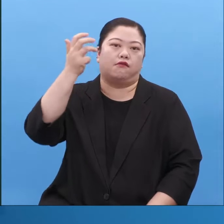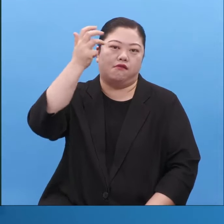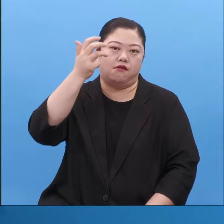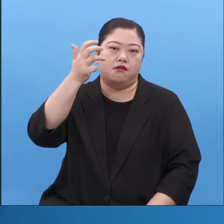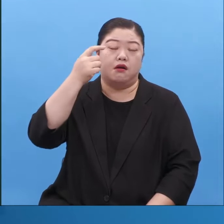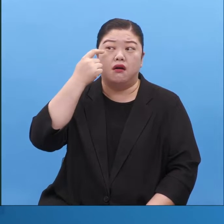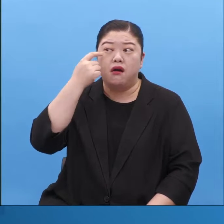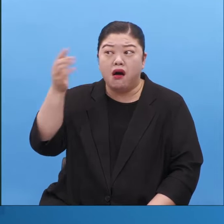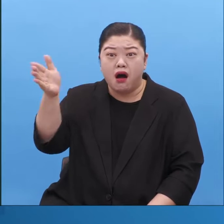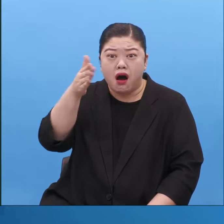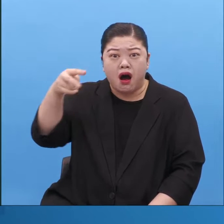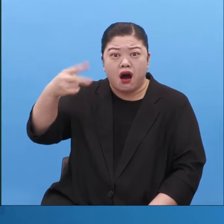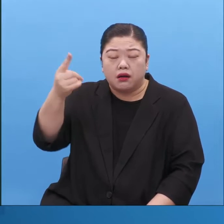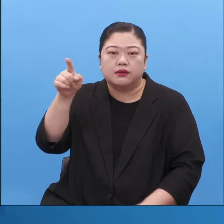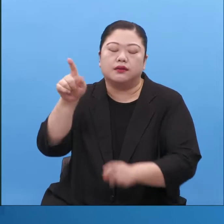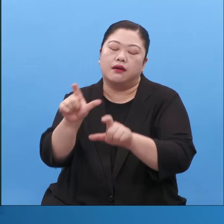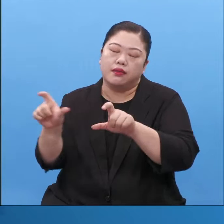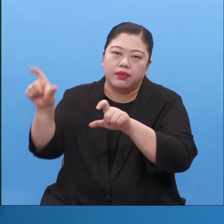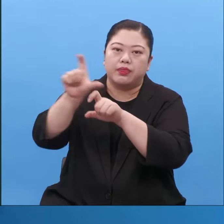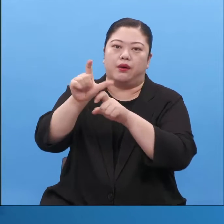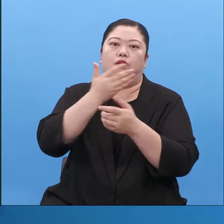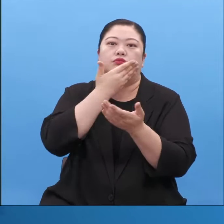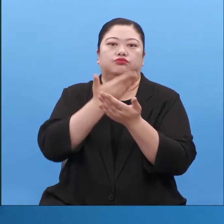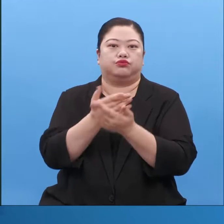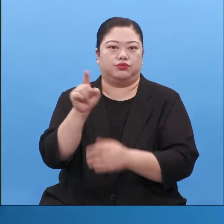it's invisible but it's very important